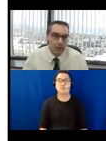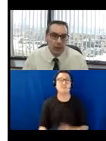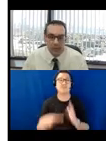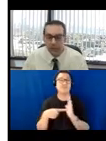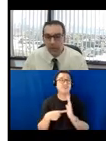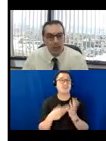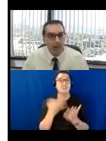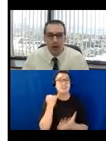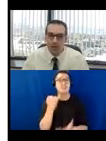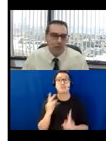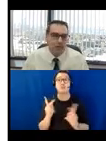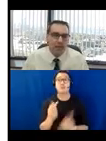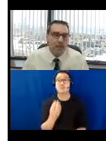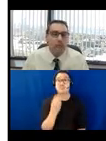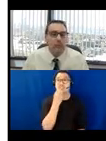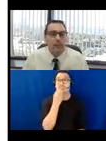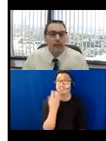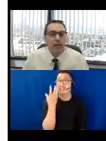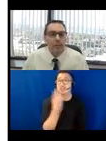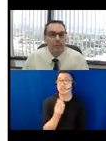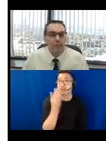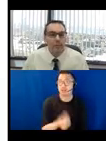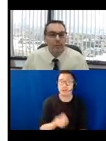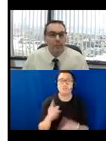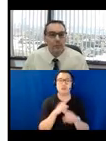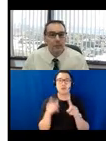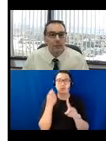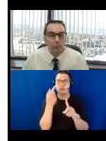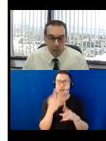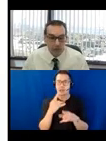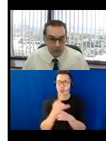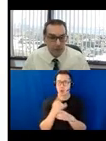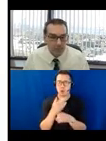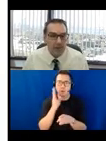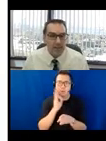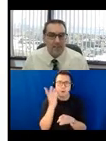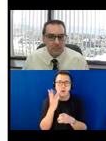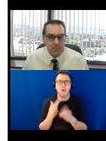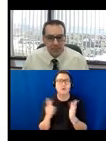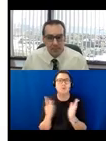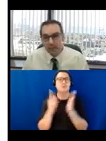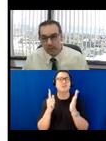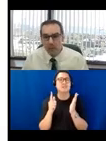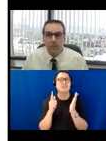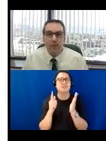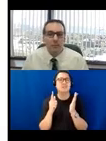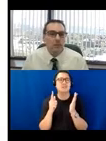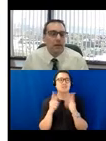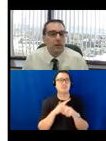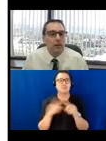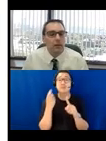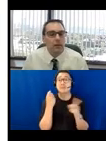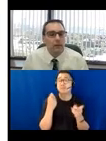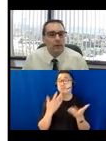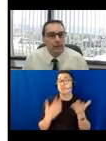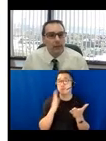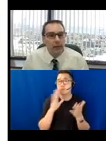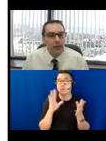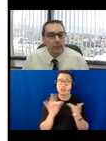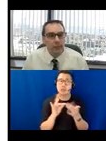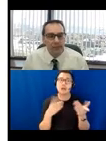alcohol, then on street dining would, would also have to provide accessible seating, but you wouldn't be able to serve alcohol.